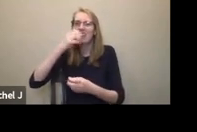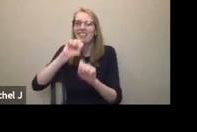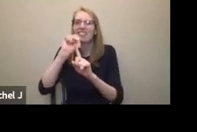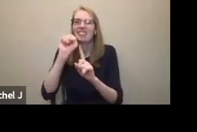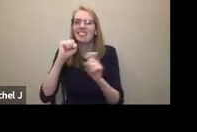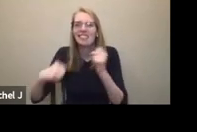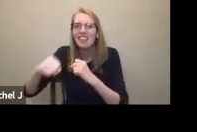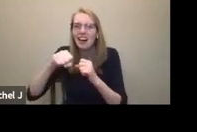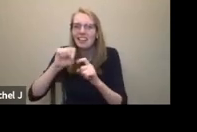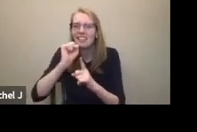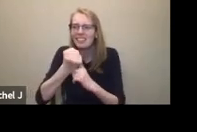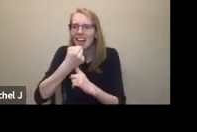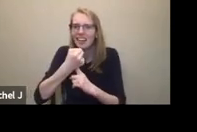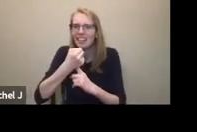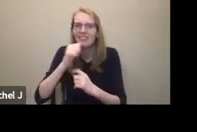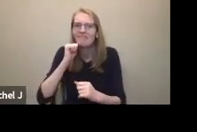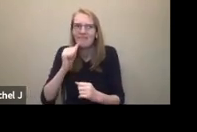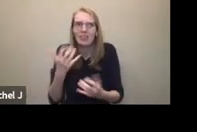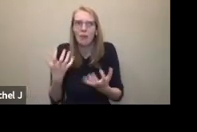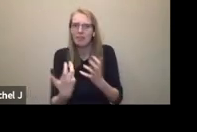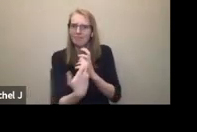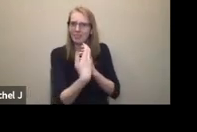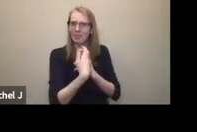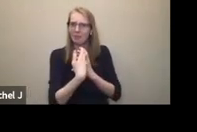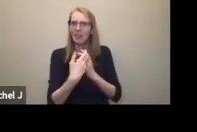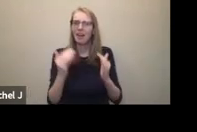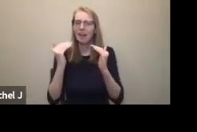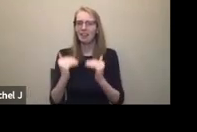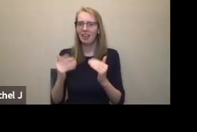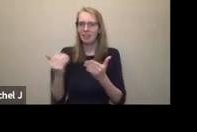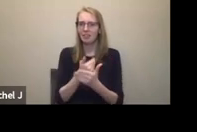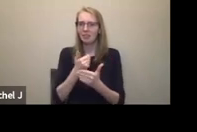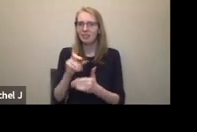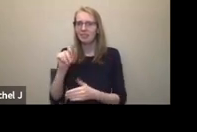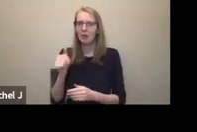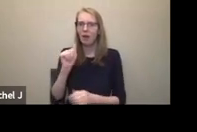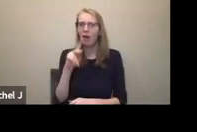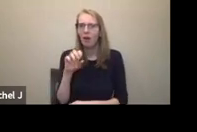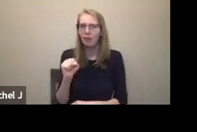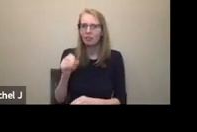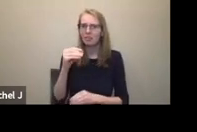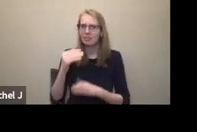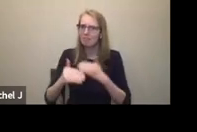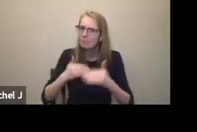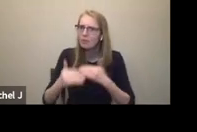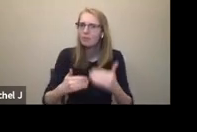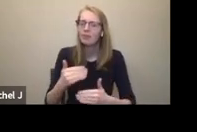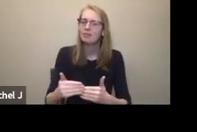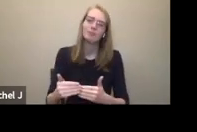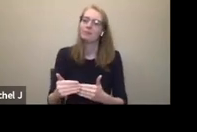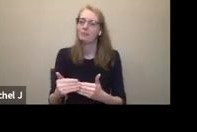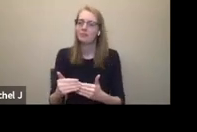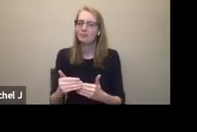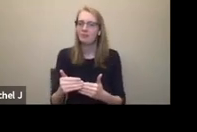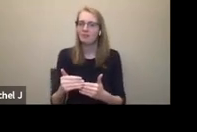we have this new thing that's emerged since the disability arts movement, or in my opinion, as a result of the disability arts movement, we